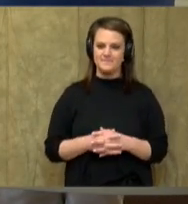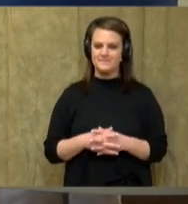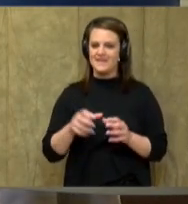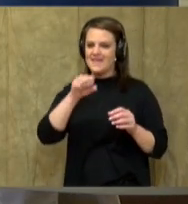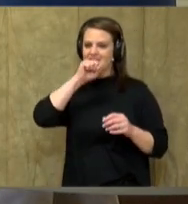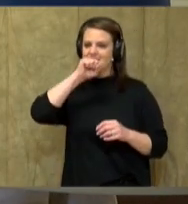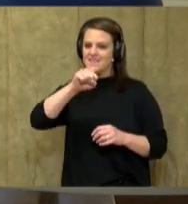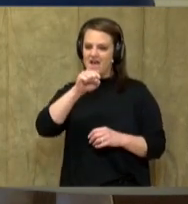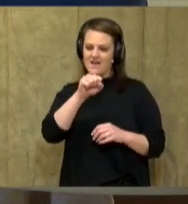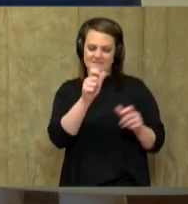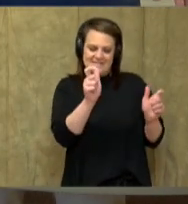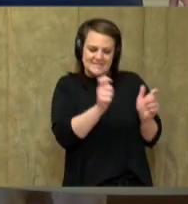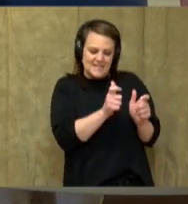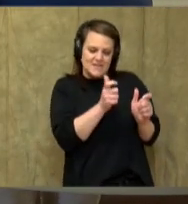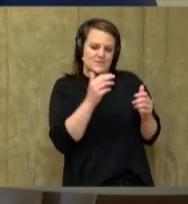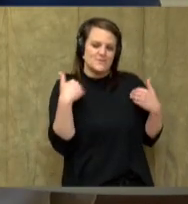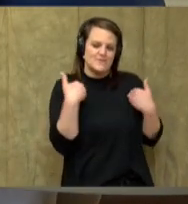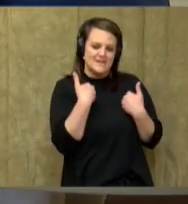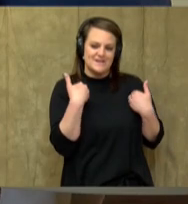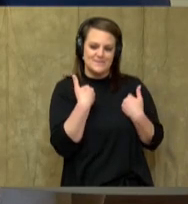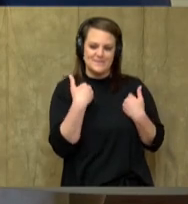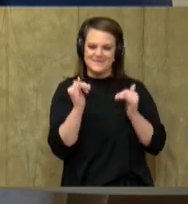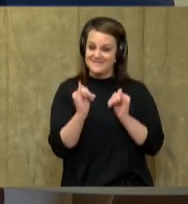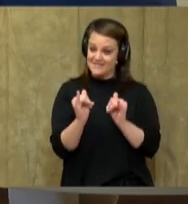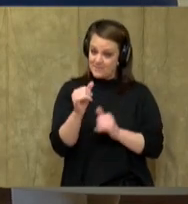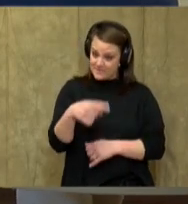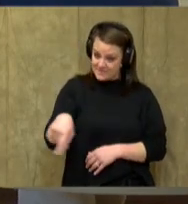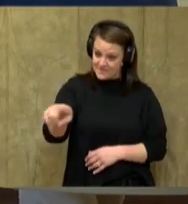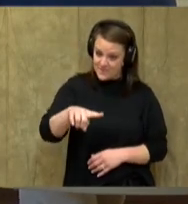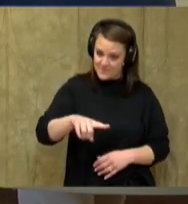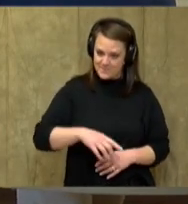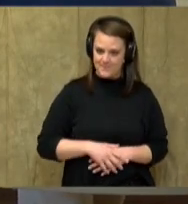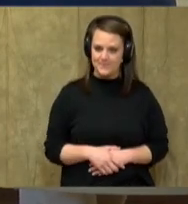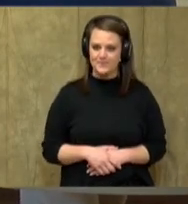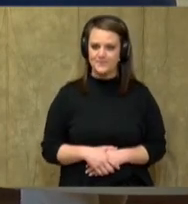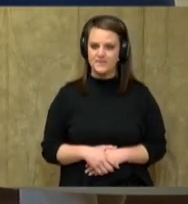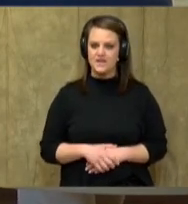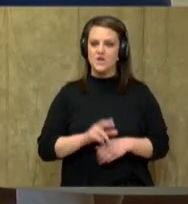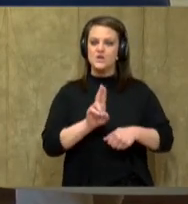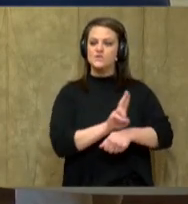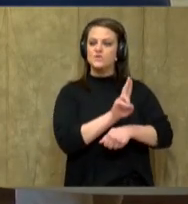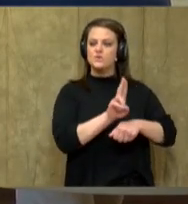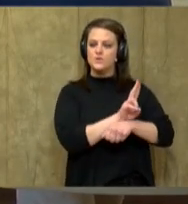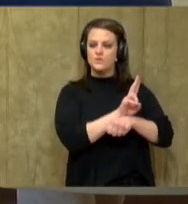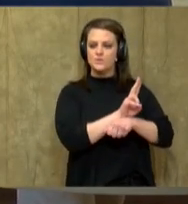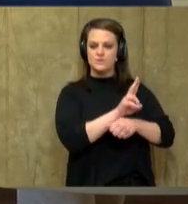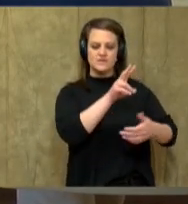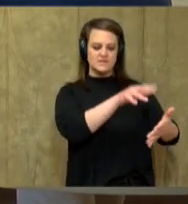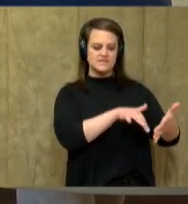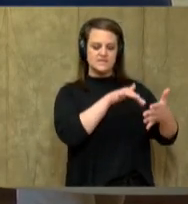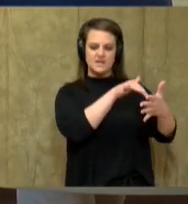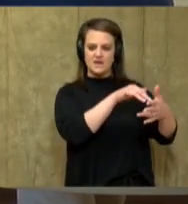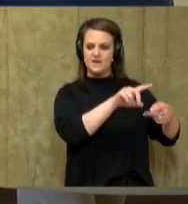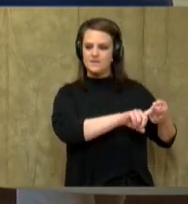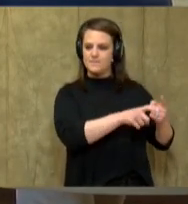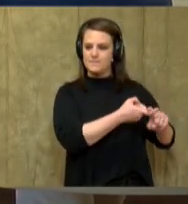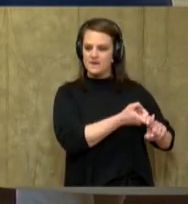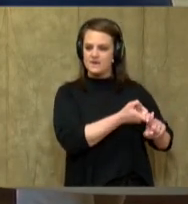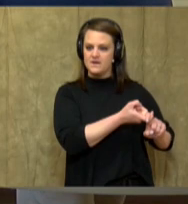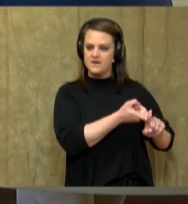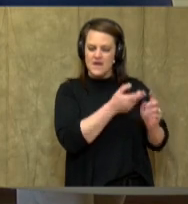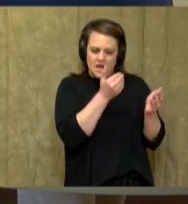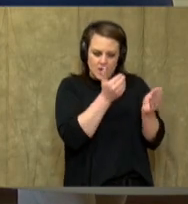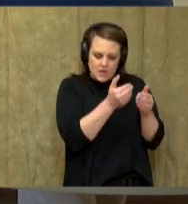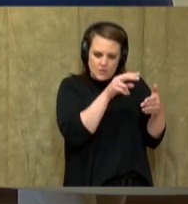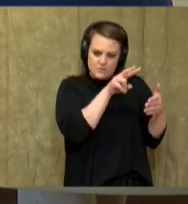animals. I bet you are too. But it says use the study buddy and the close reading to